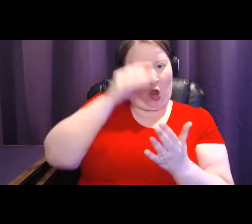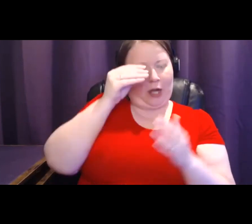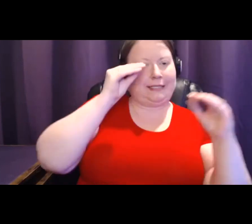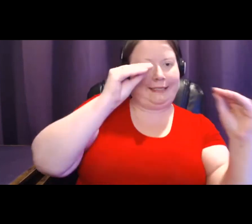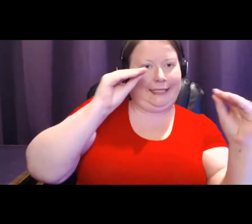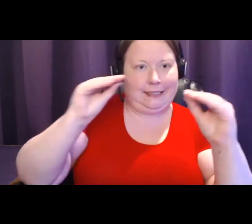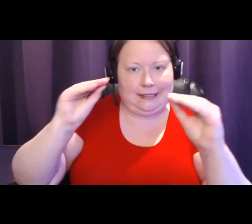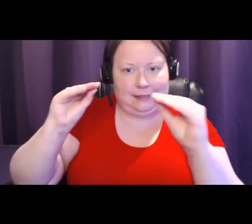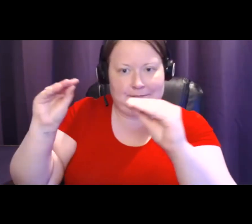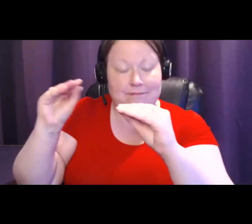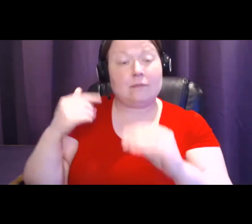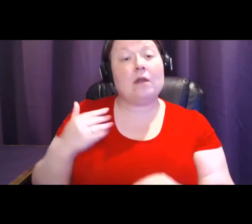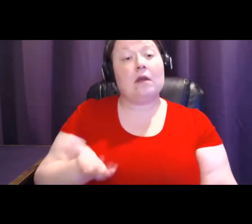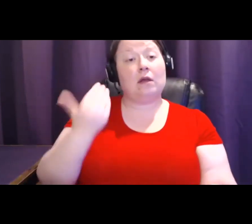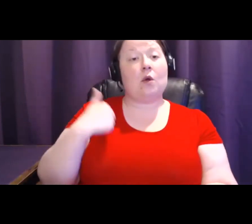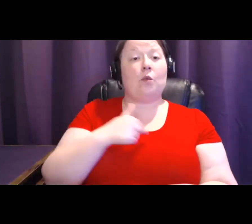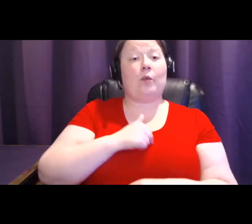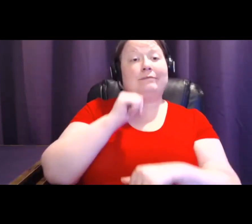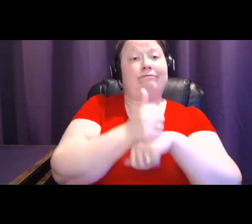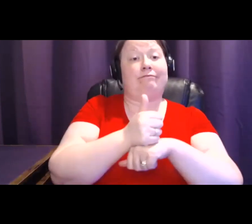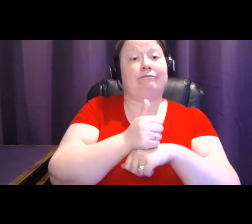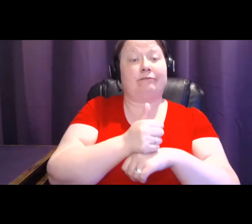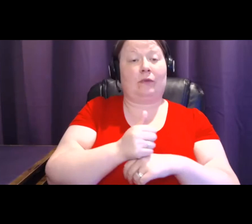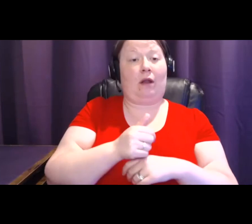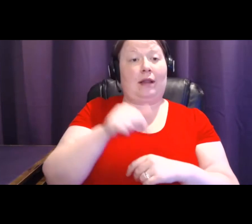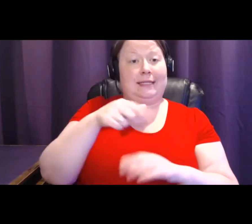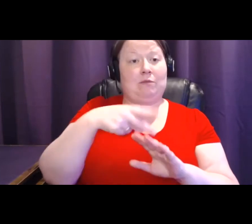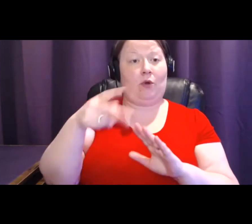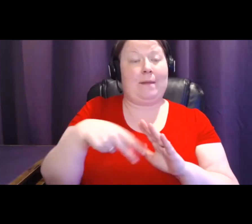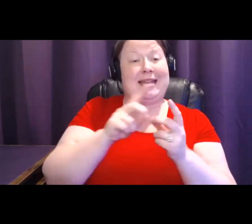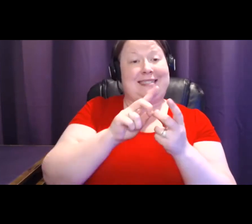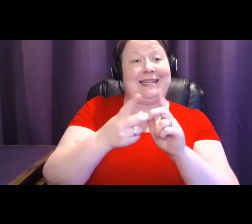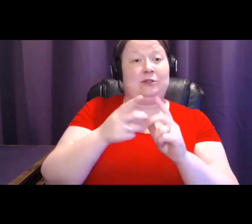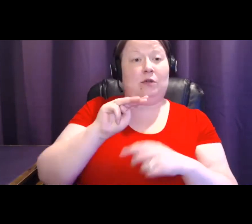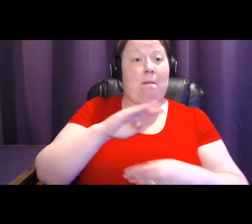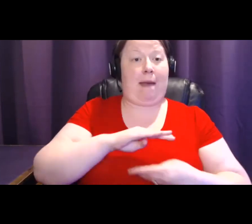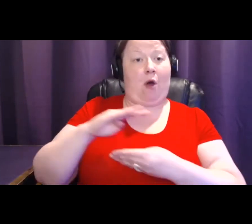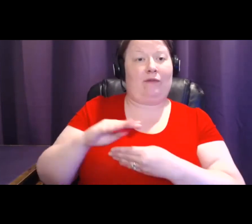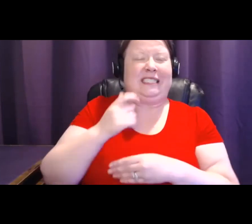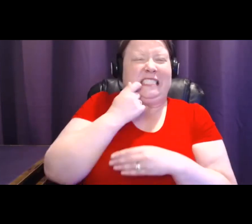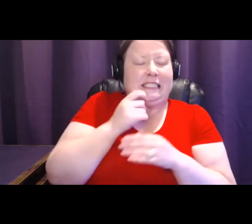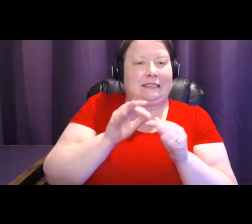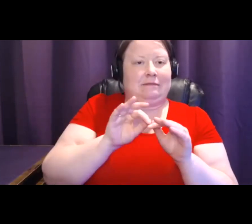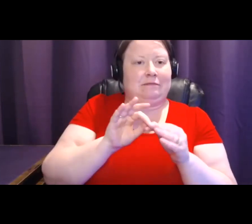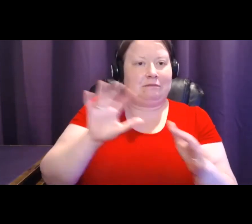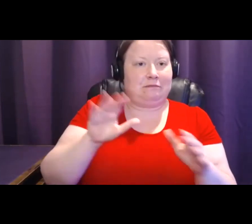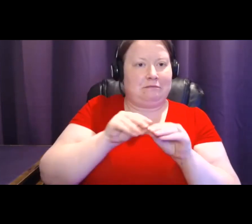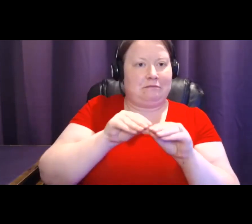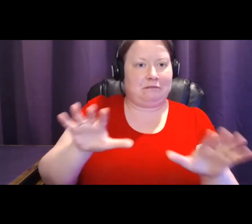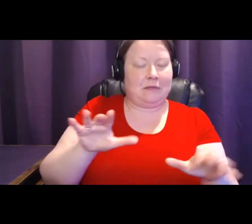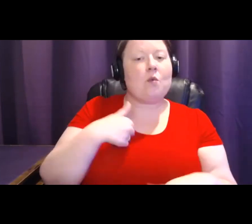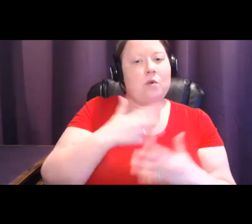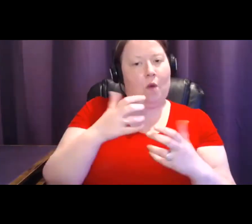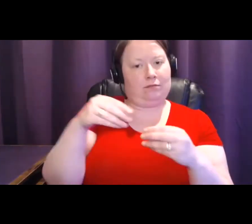the foundation, digital mammography was just coming out, and we wanted to make sure everyone had access to that and other